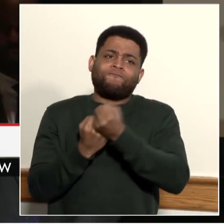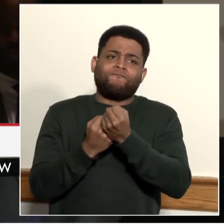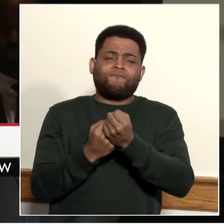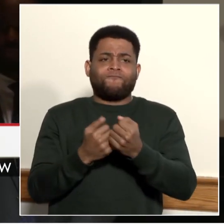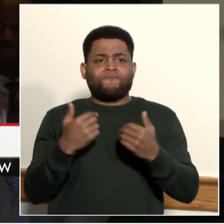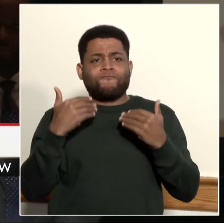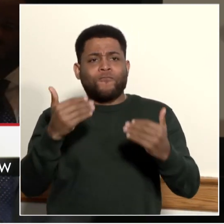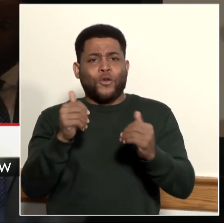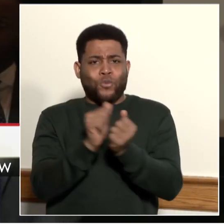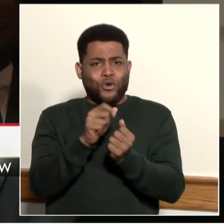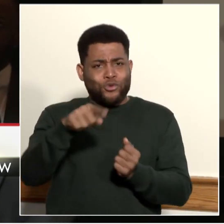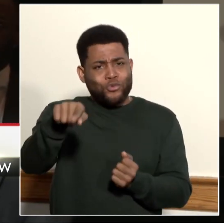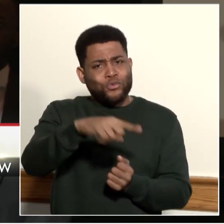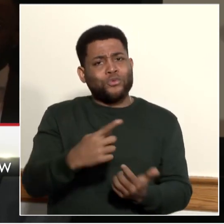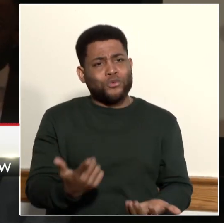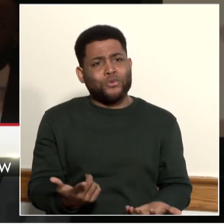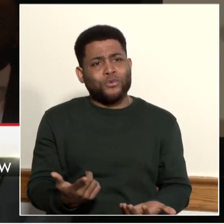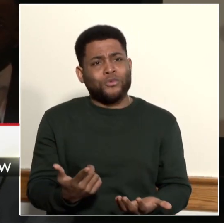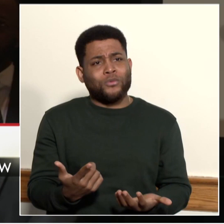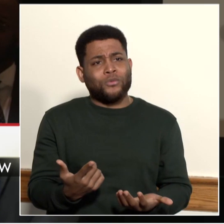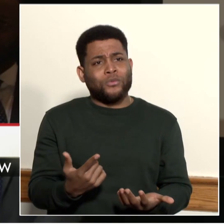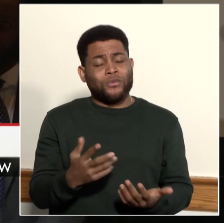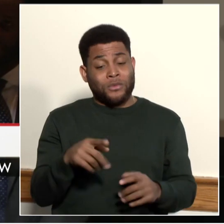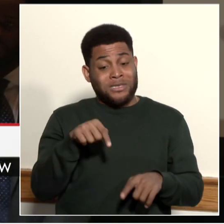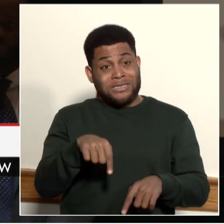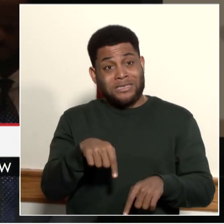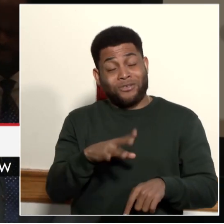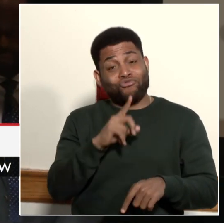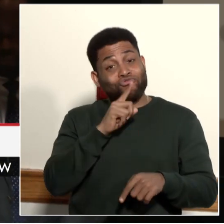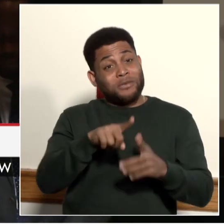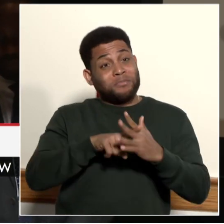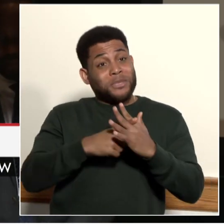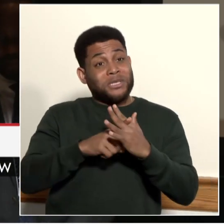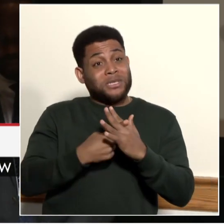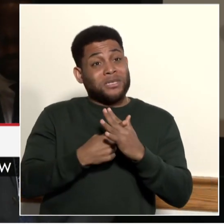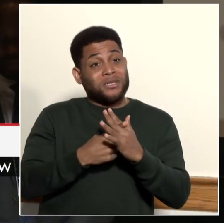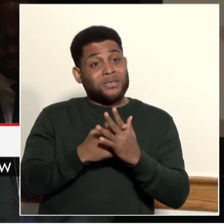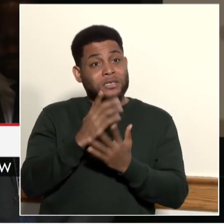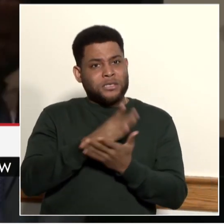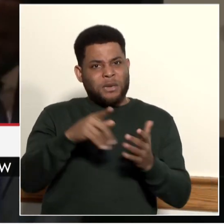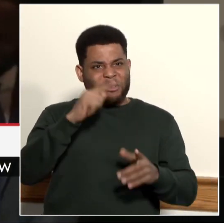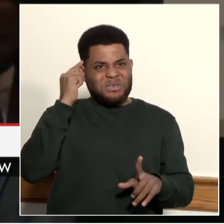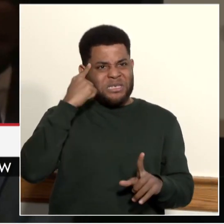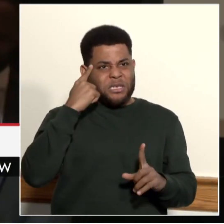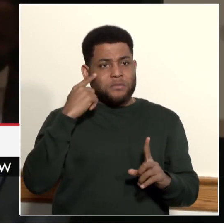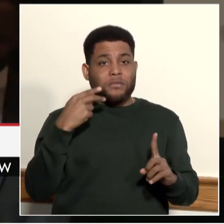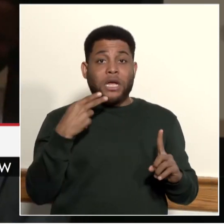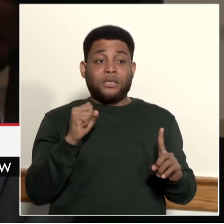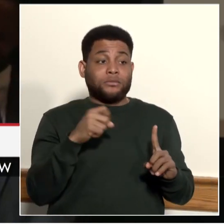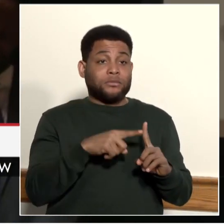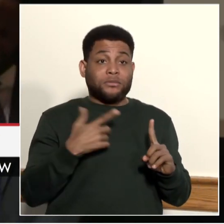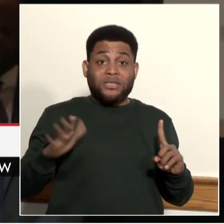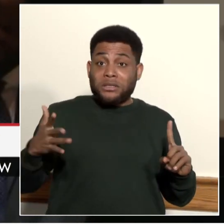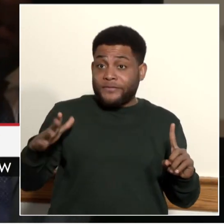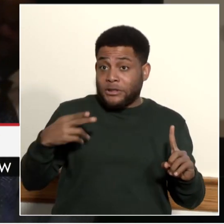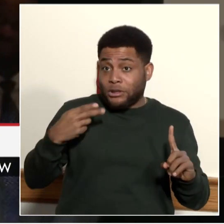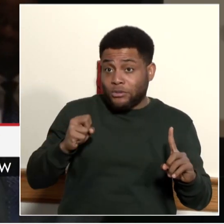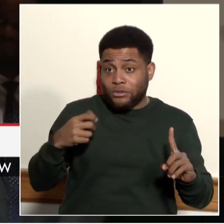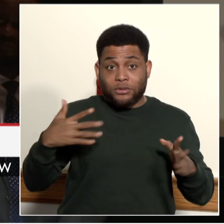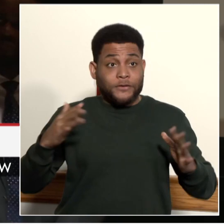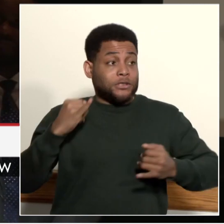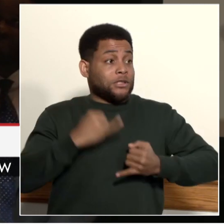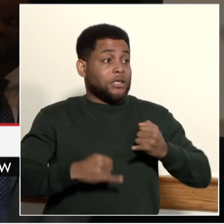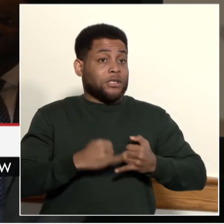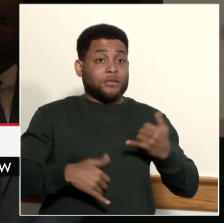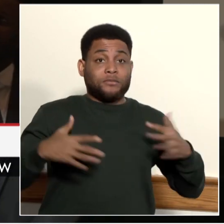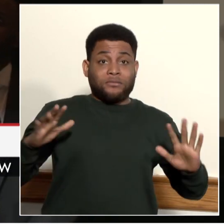the beginning. When you think about going to high school, many of you may think that that's the end, but that's not the end either. And DC public schools will be with you